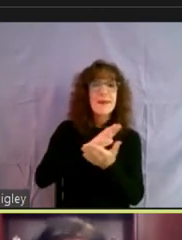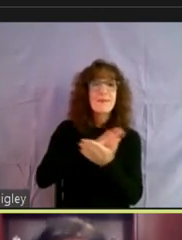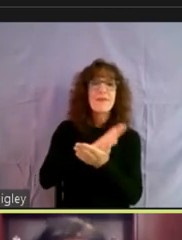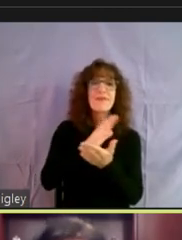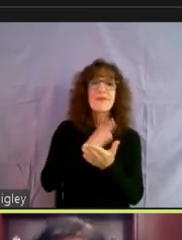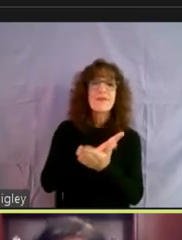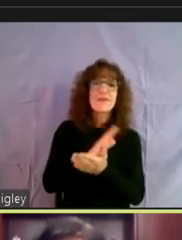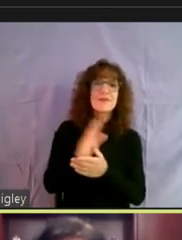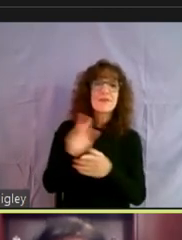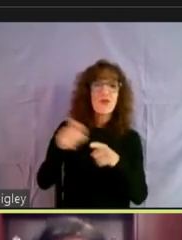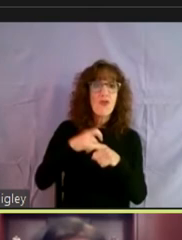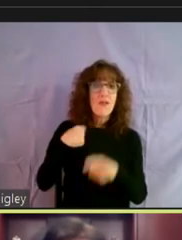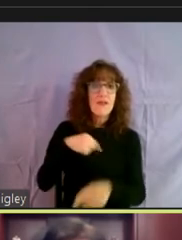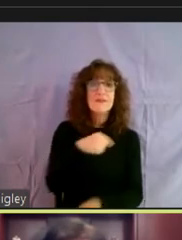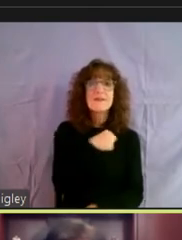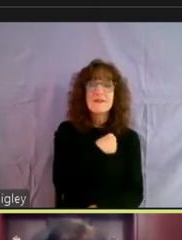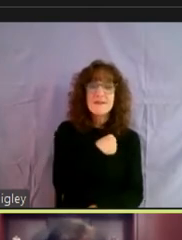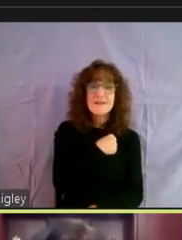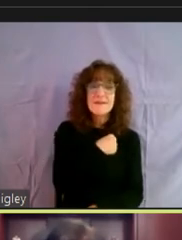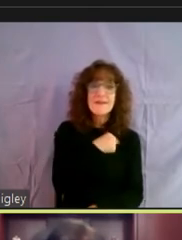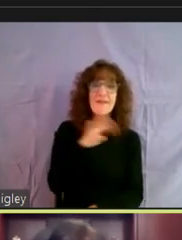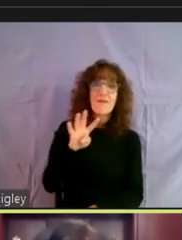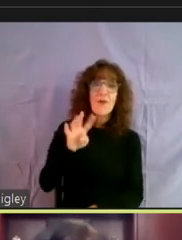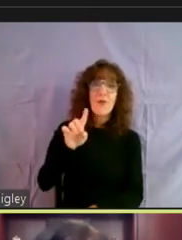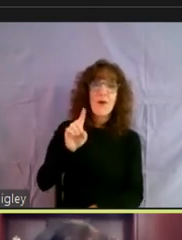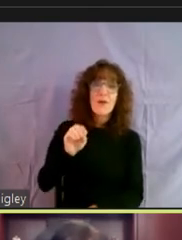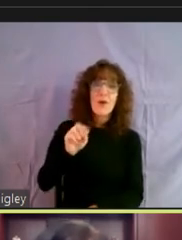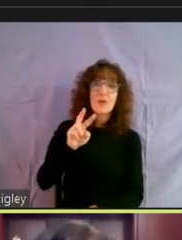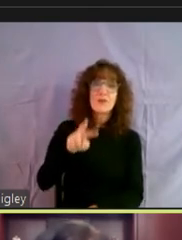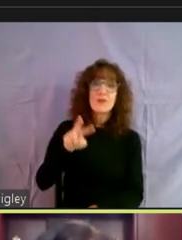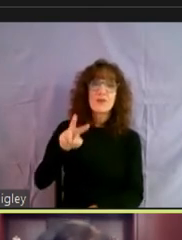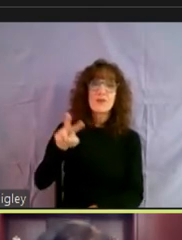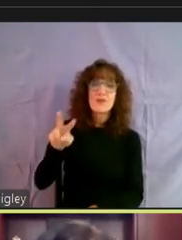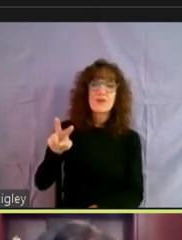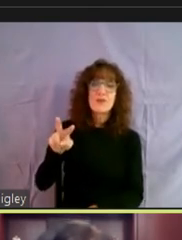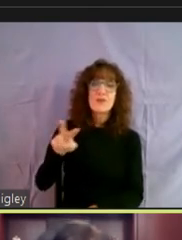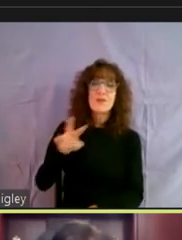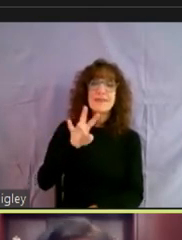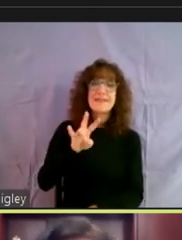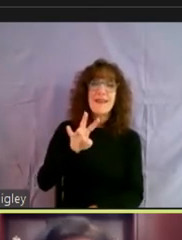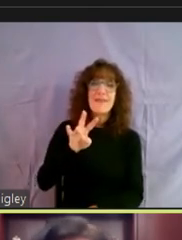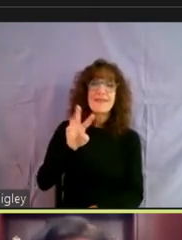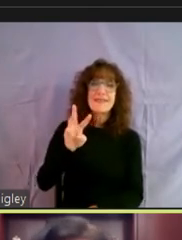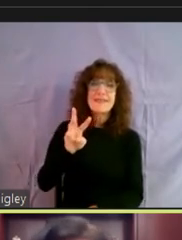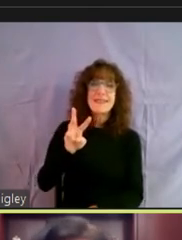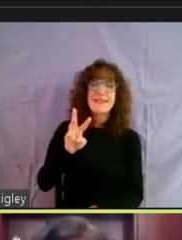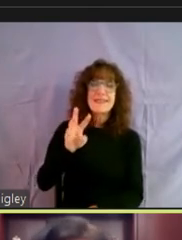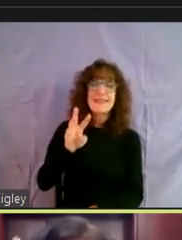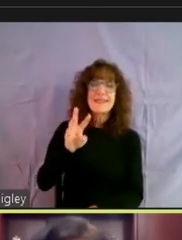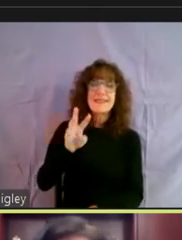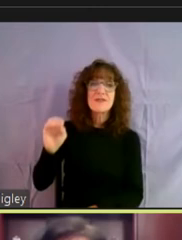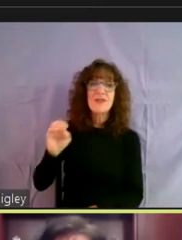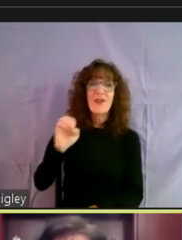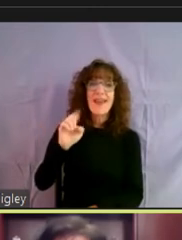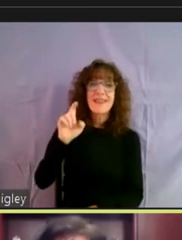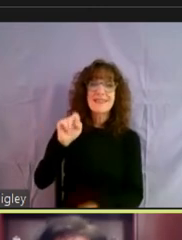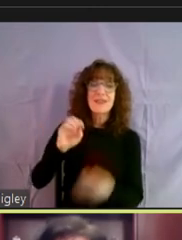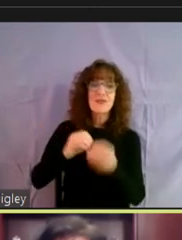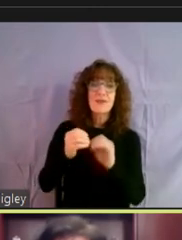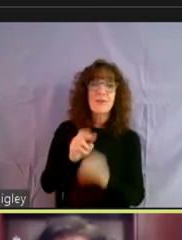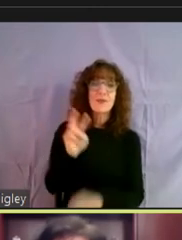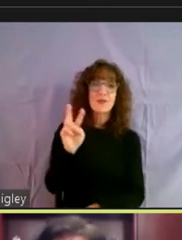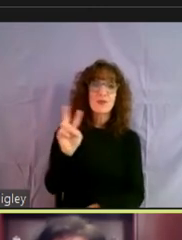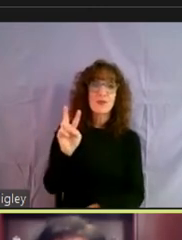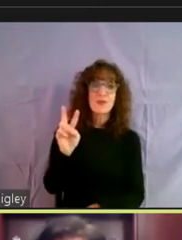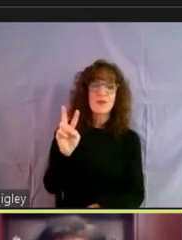give us a call. Um, 410-222-7600 and you go to extension two. And when you